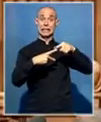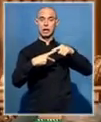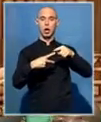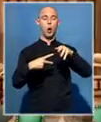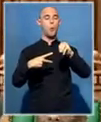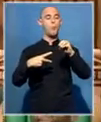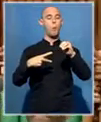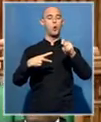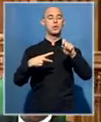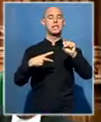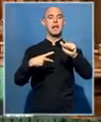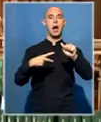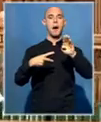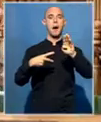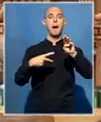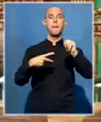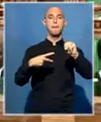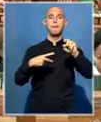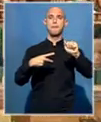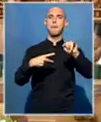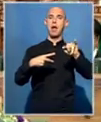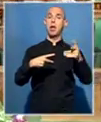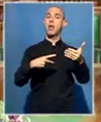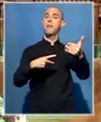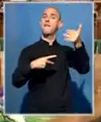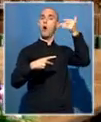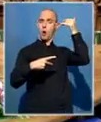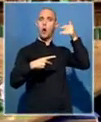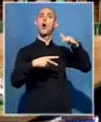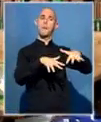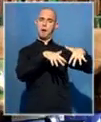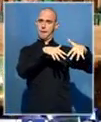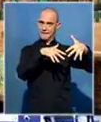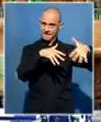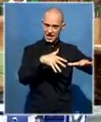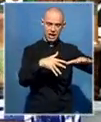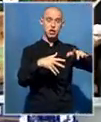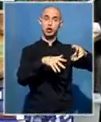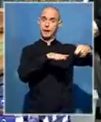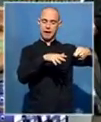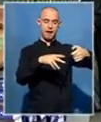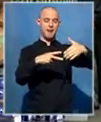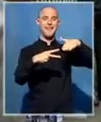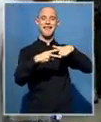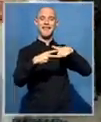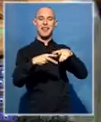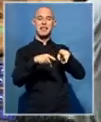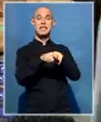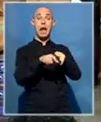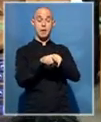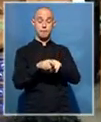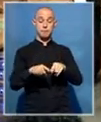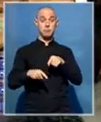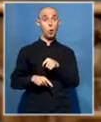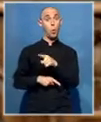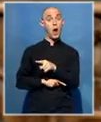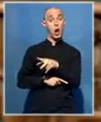making a return after presiding over the country's seventh parliament. The ninth parliament has also seen the swearing in of 120